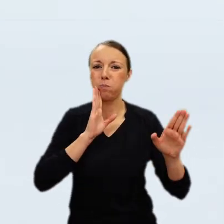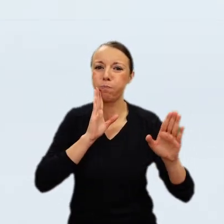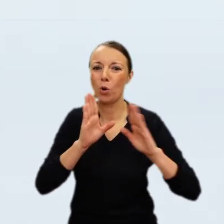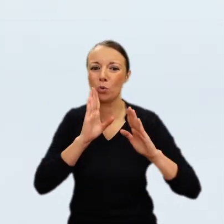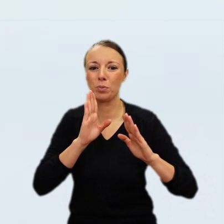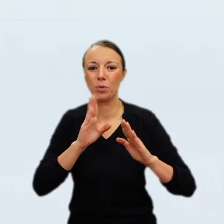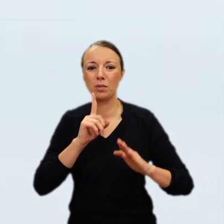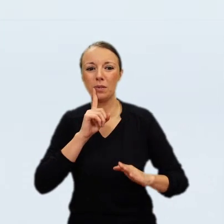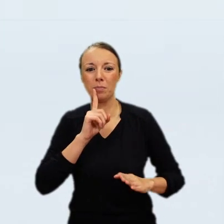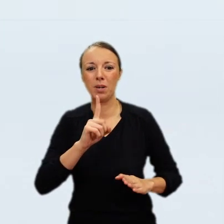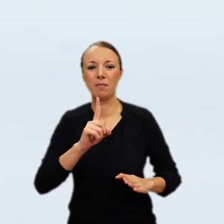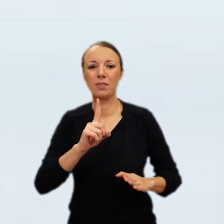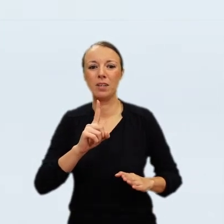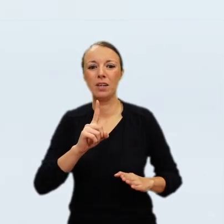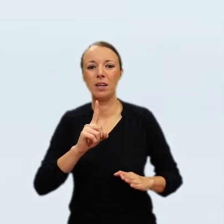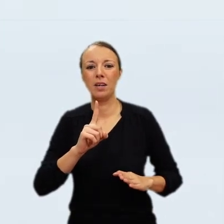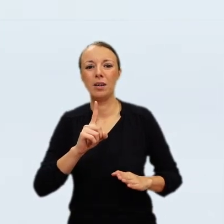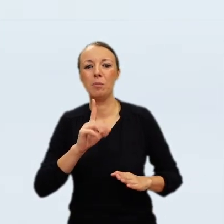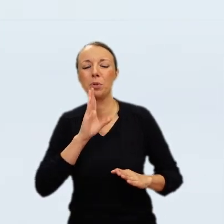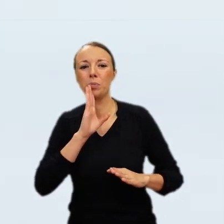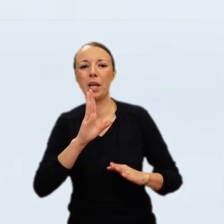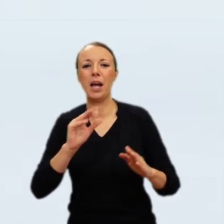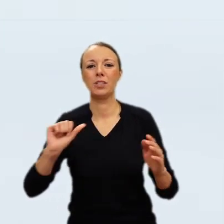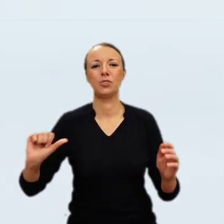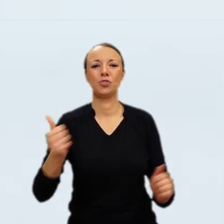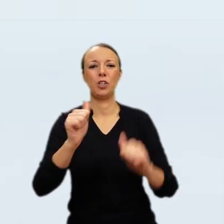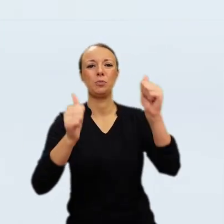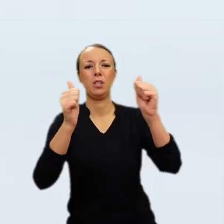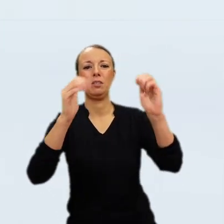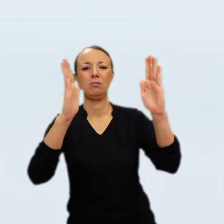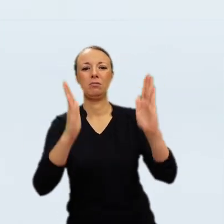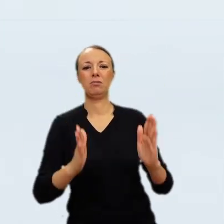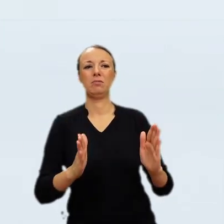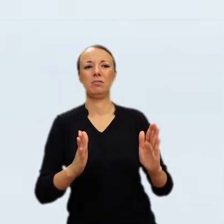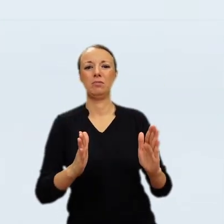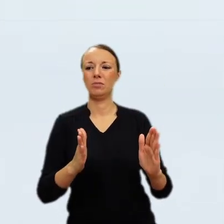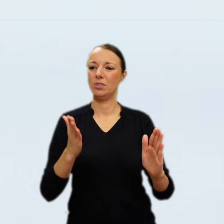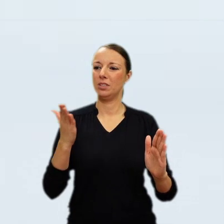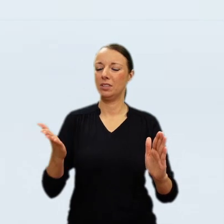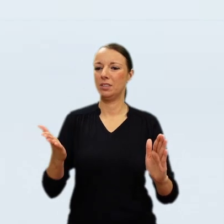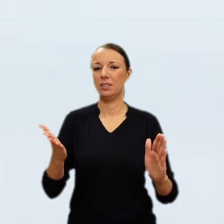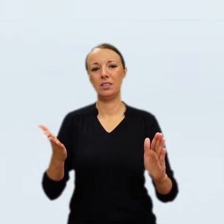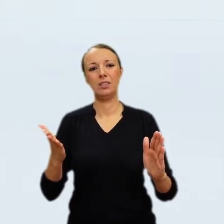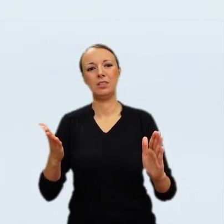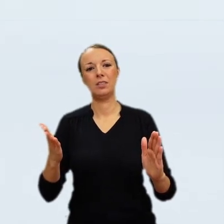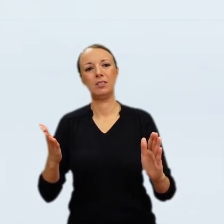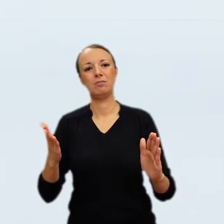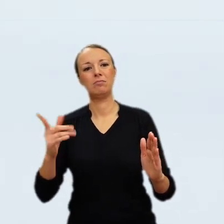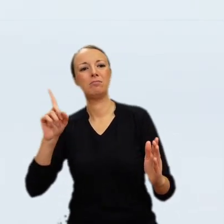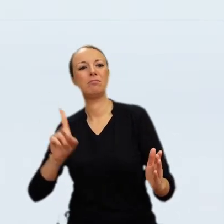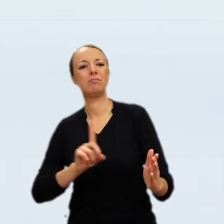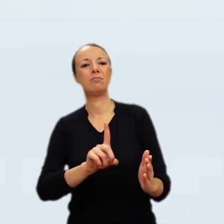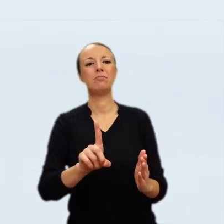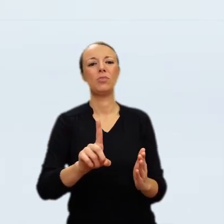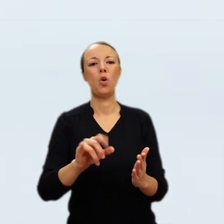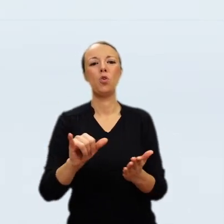The poem and the painting also inspired a piece of music by New Jackson in 2014. The poem was written for